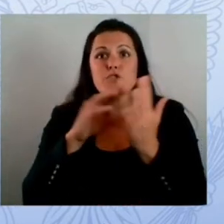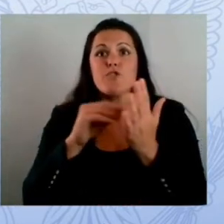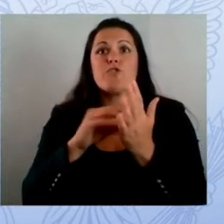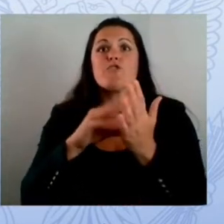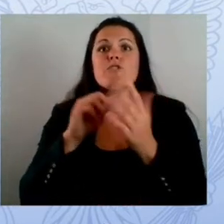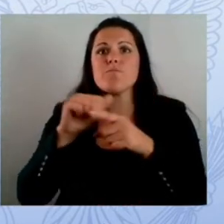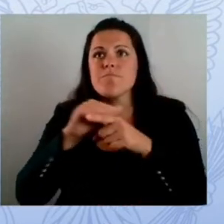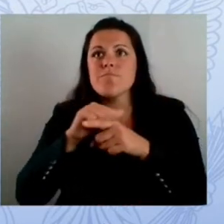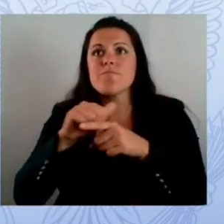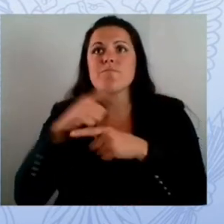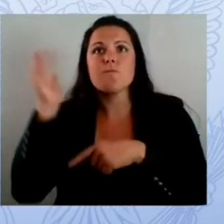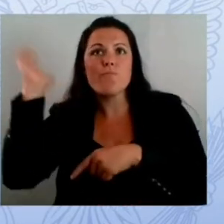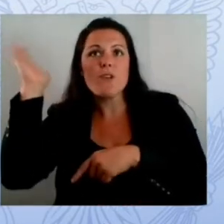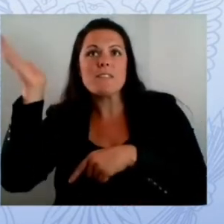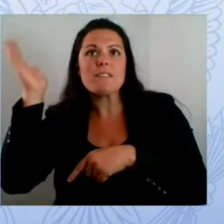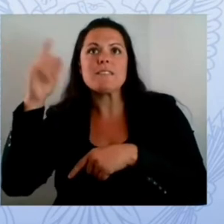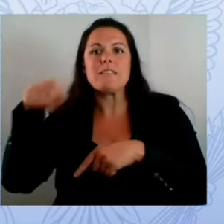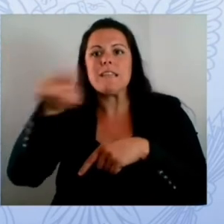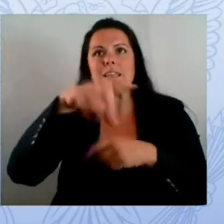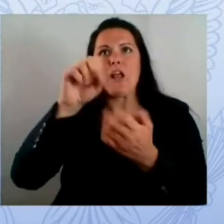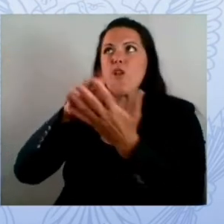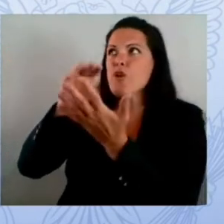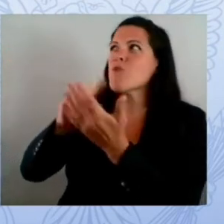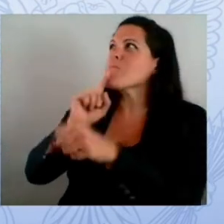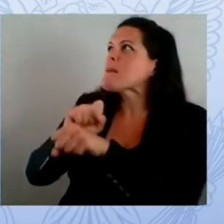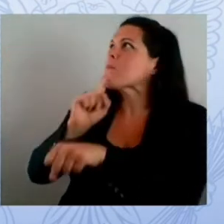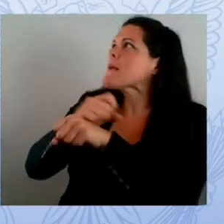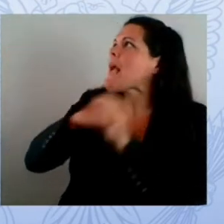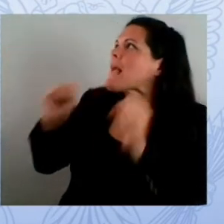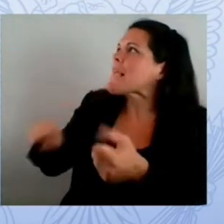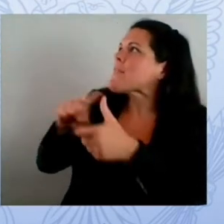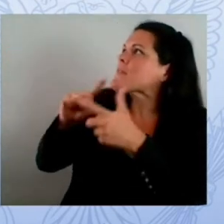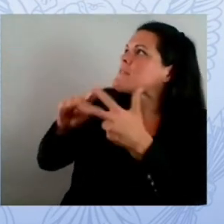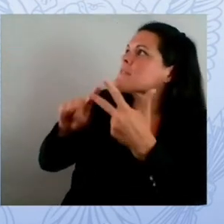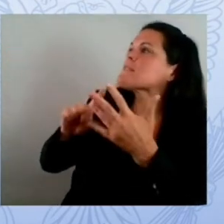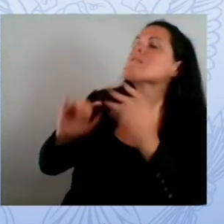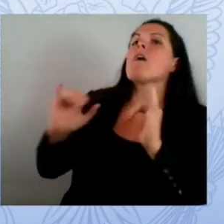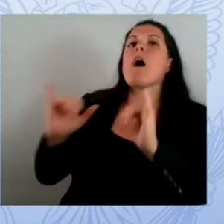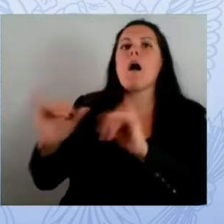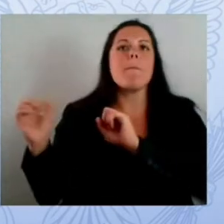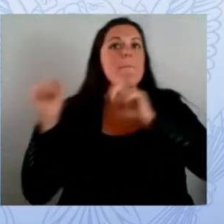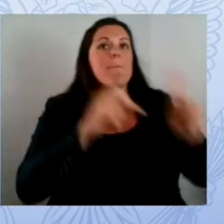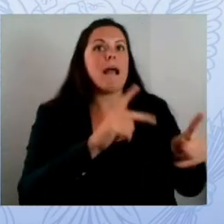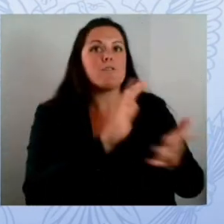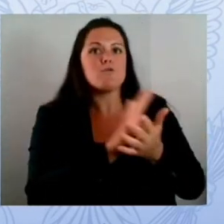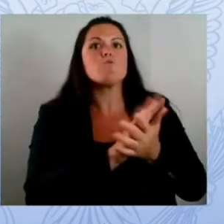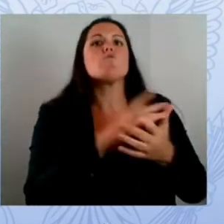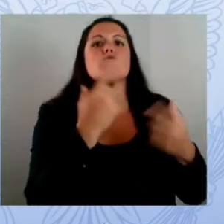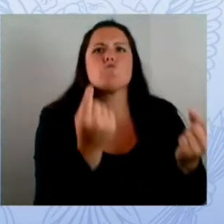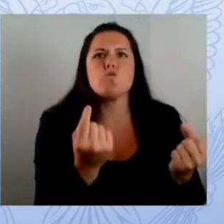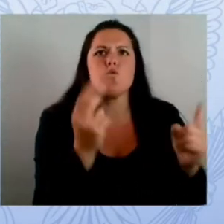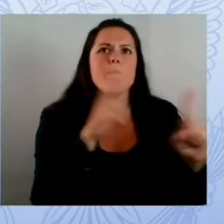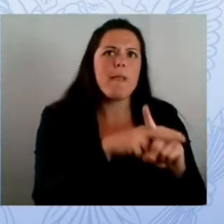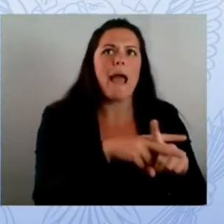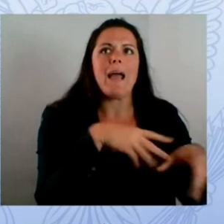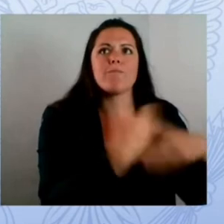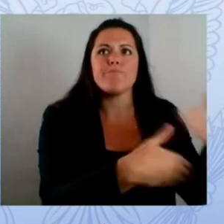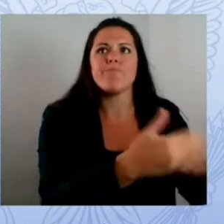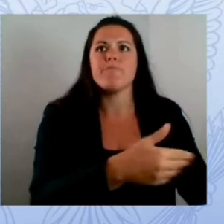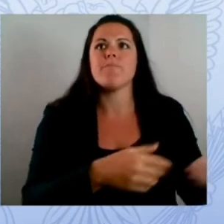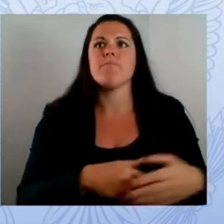often get the privilege of being able to go on site and be able to be take part of that that type of collegiality with their peers